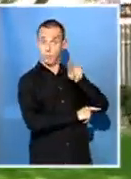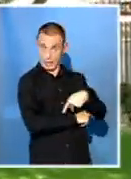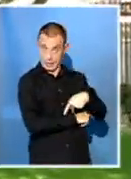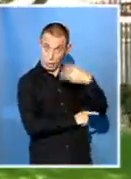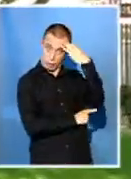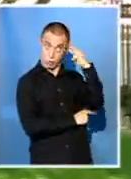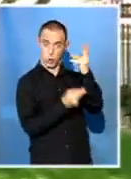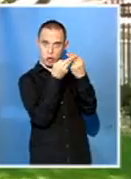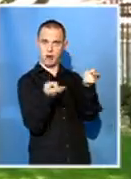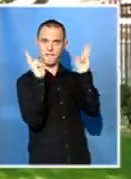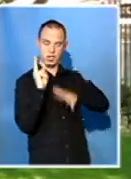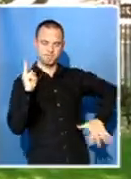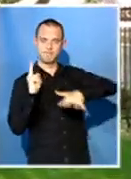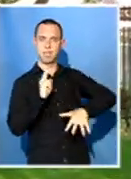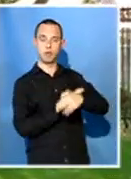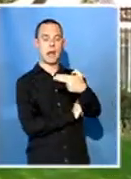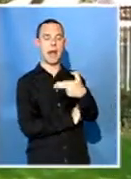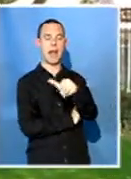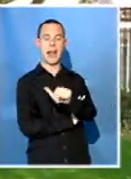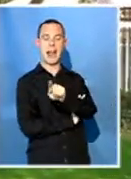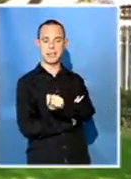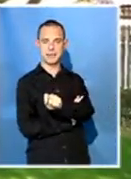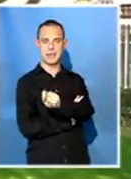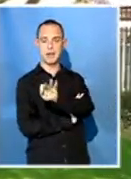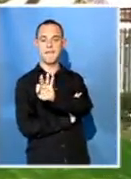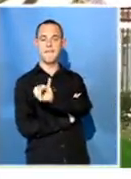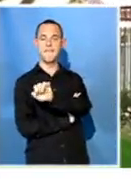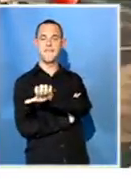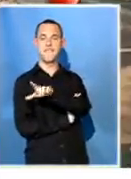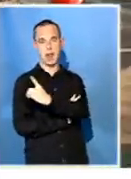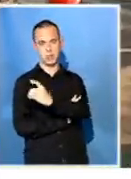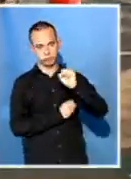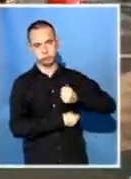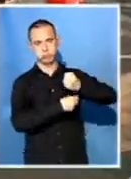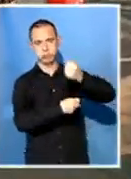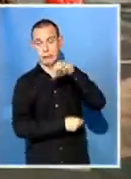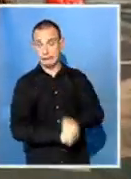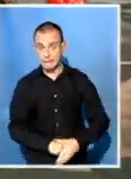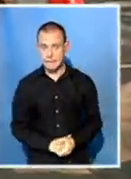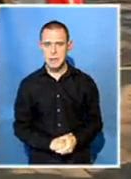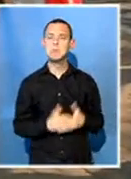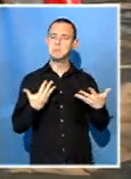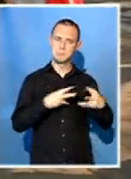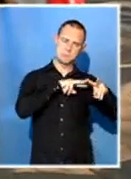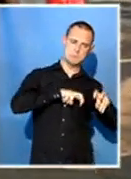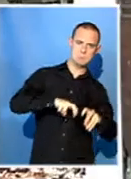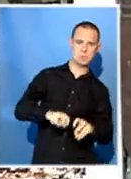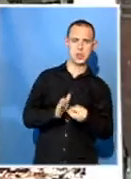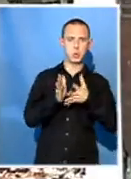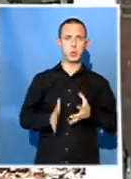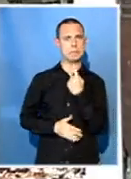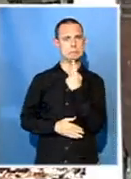strongly condemns this type of action and we will investigate the matter. Students deny any involvement.